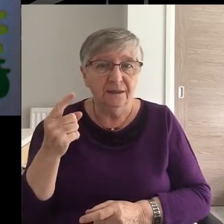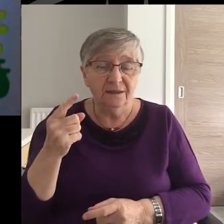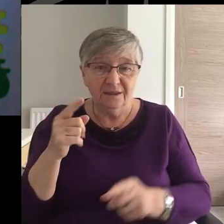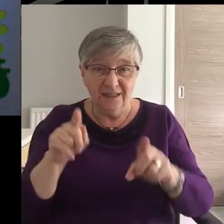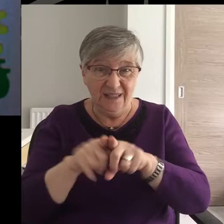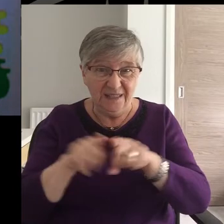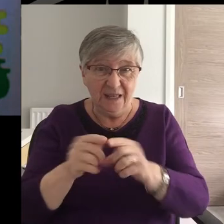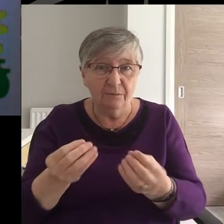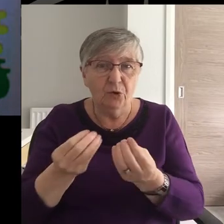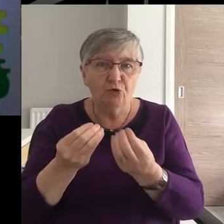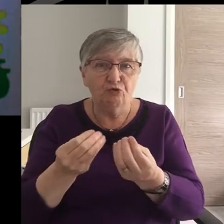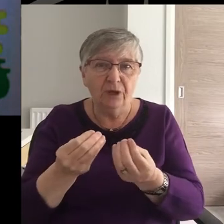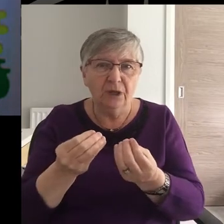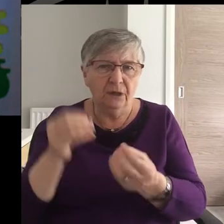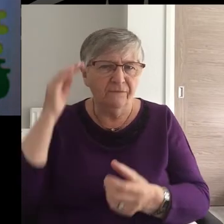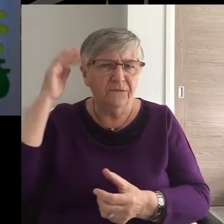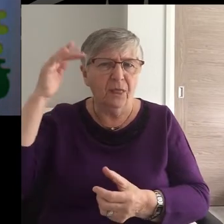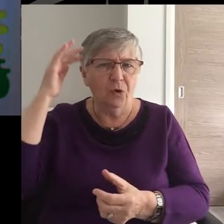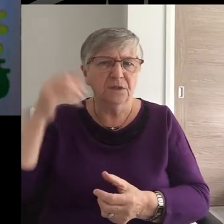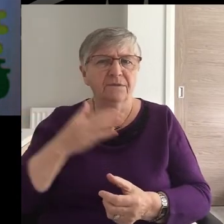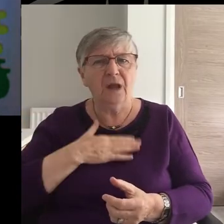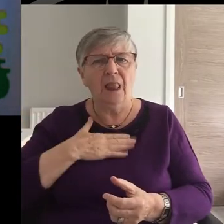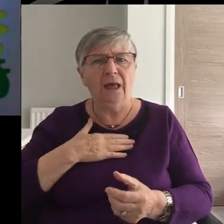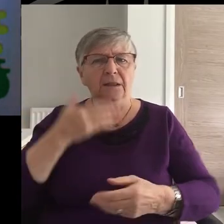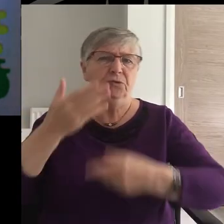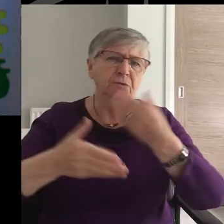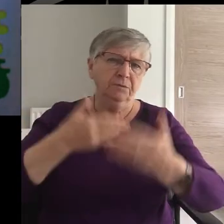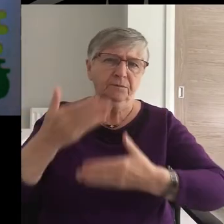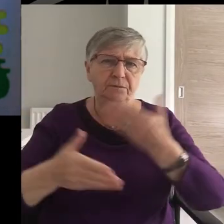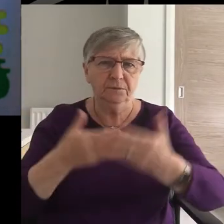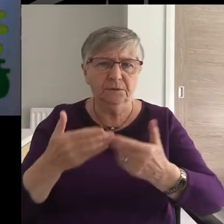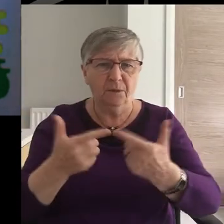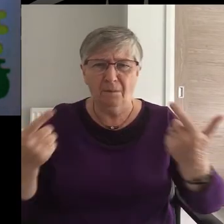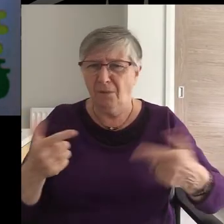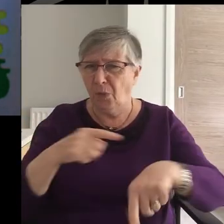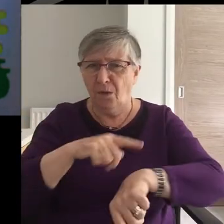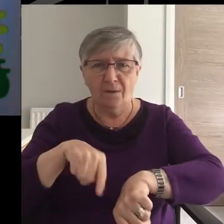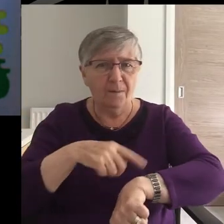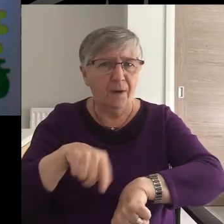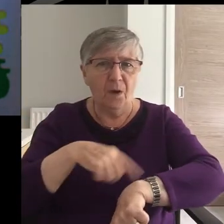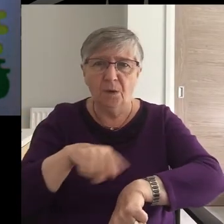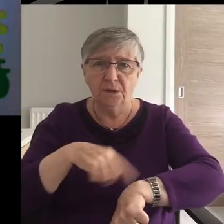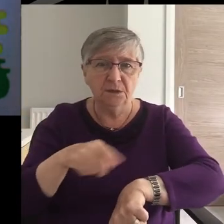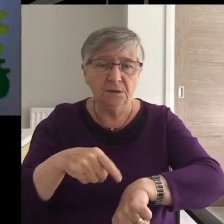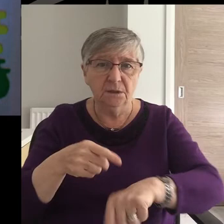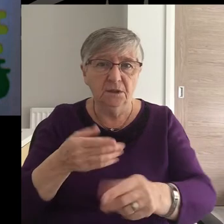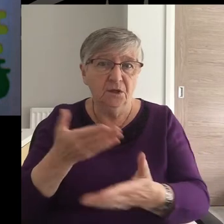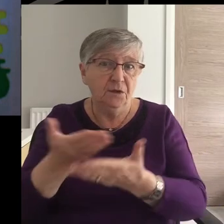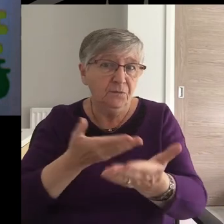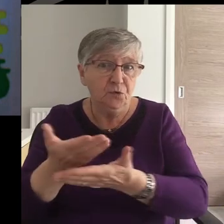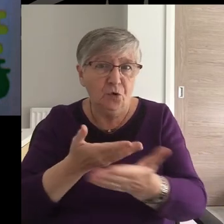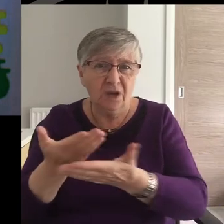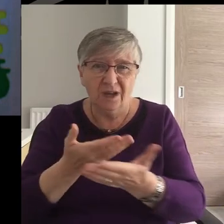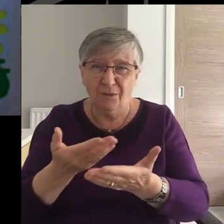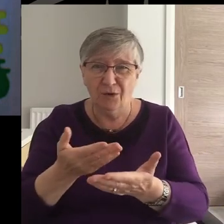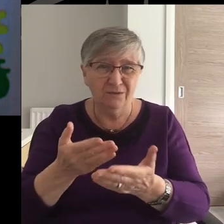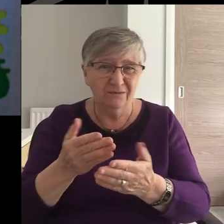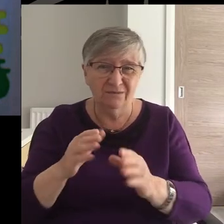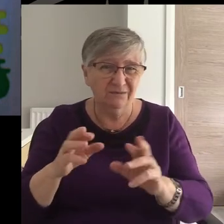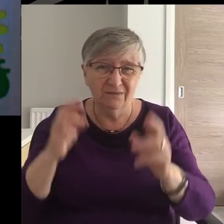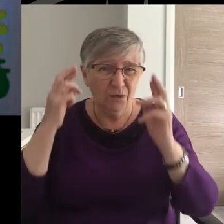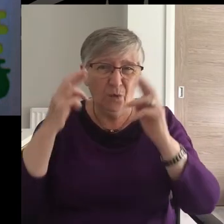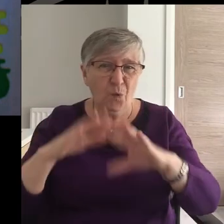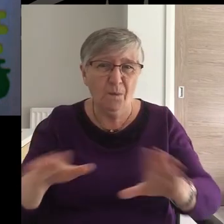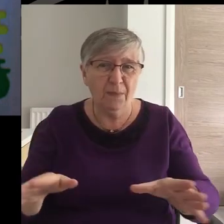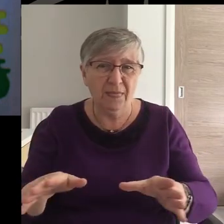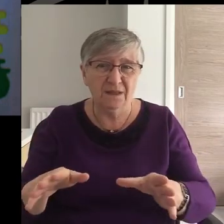the kind so beloved of Greek philosophers, who could spend many hours discussing, frankly, useless topics